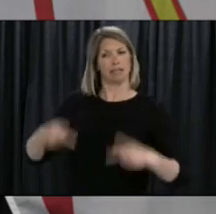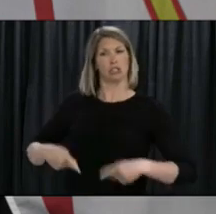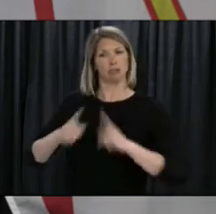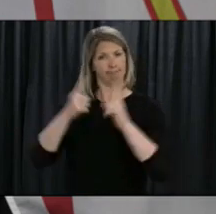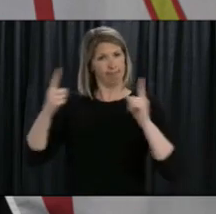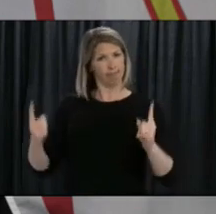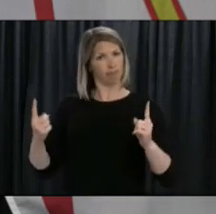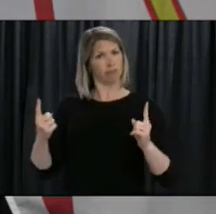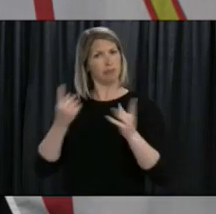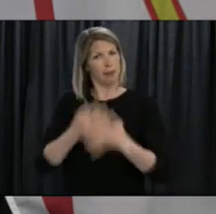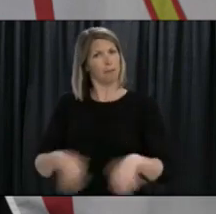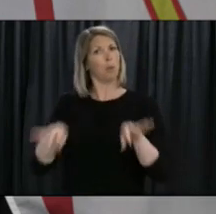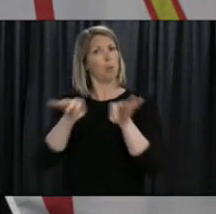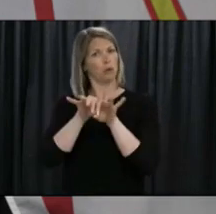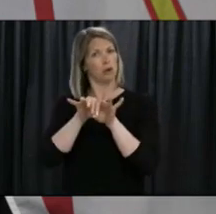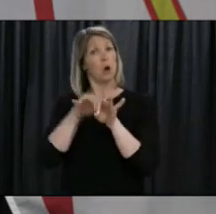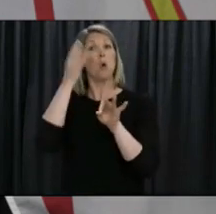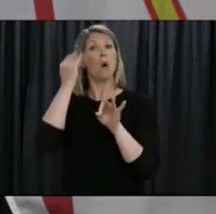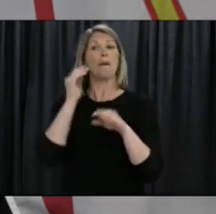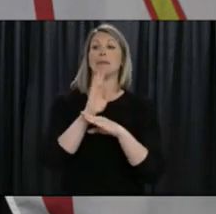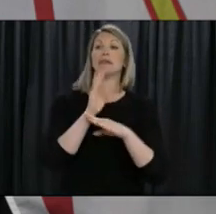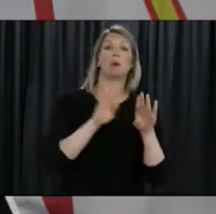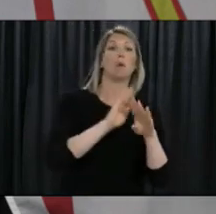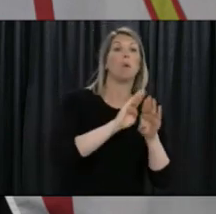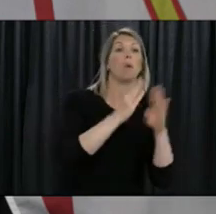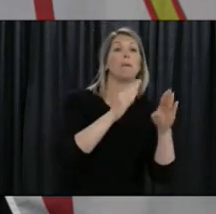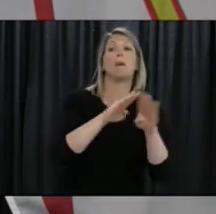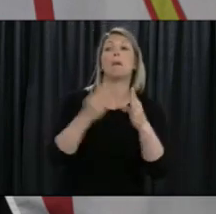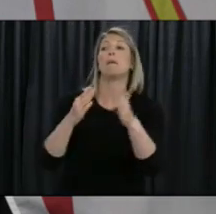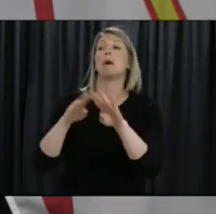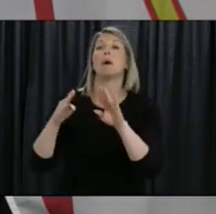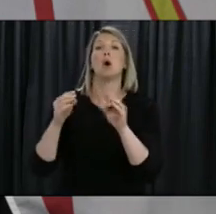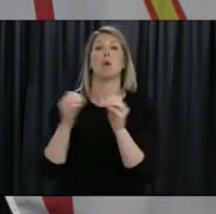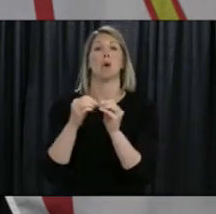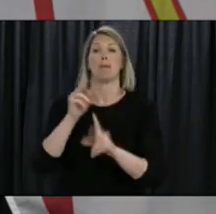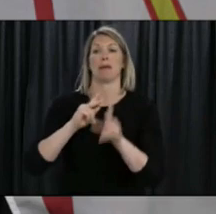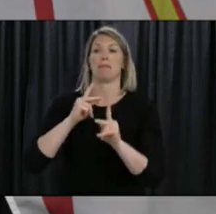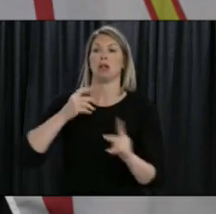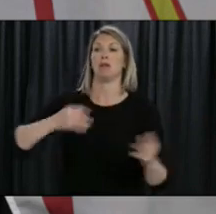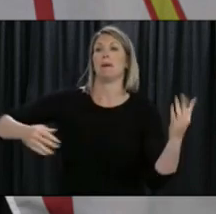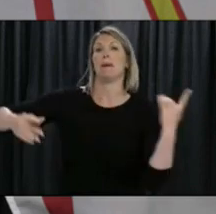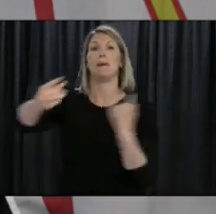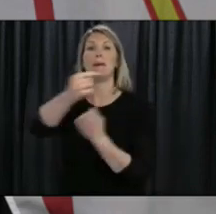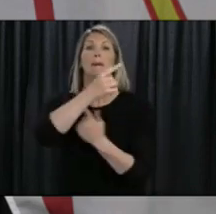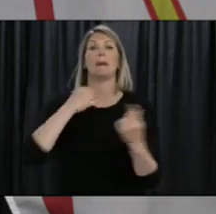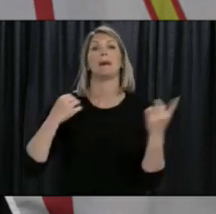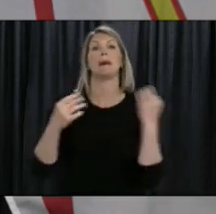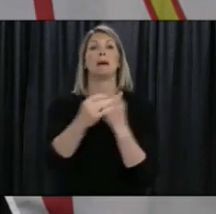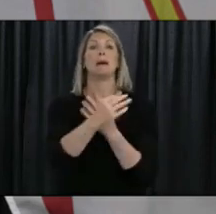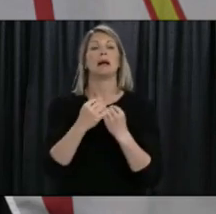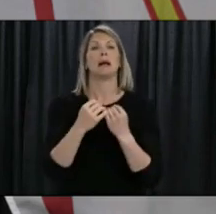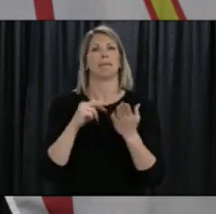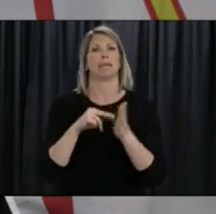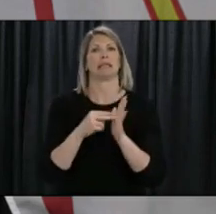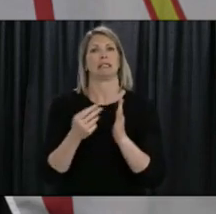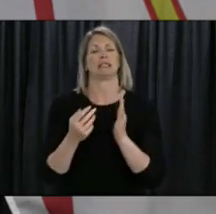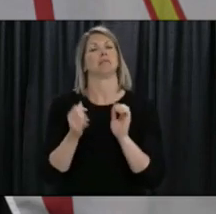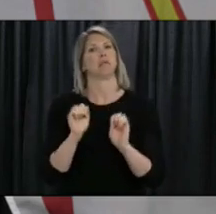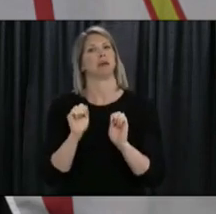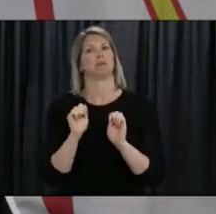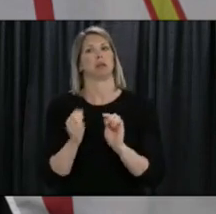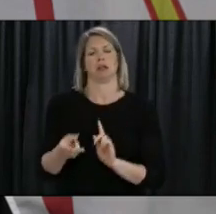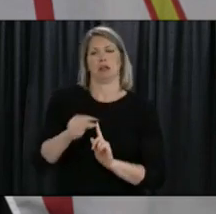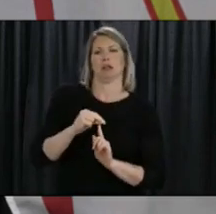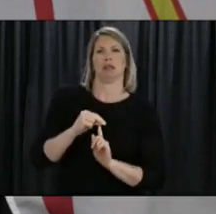because as things reopen and more people begin moving about, there is more potential for contact with